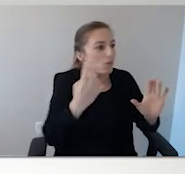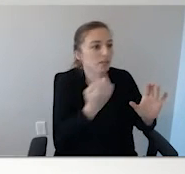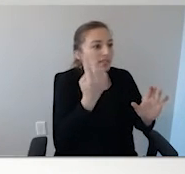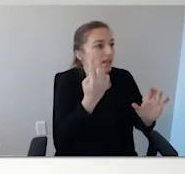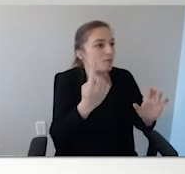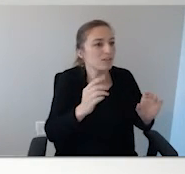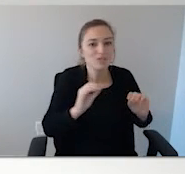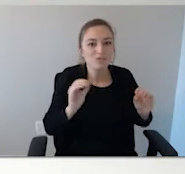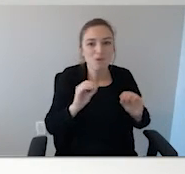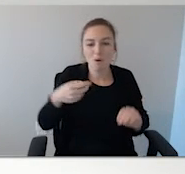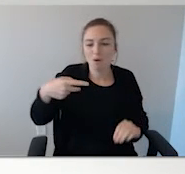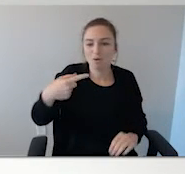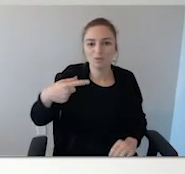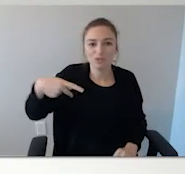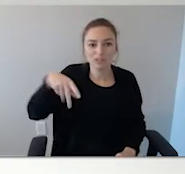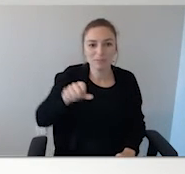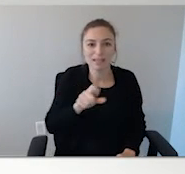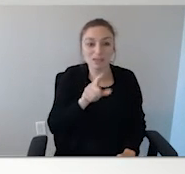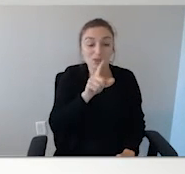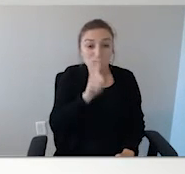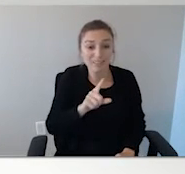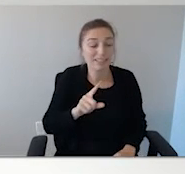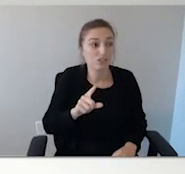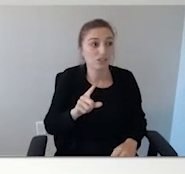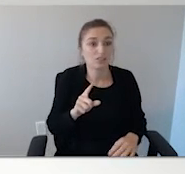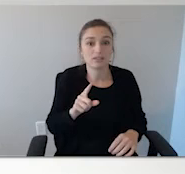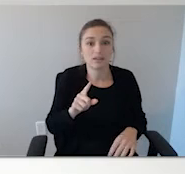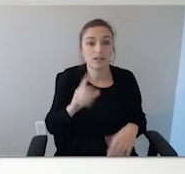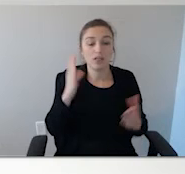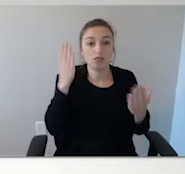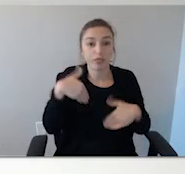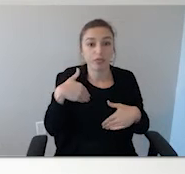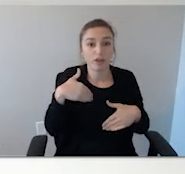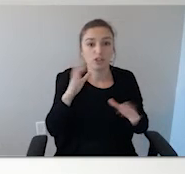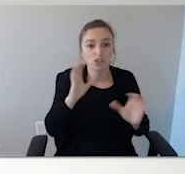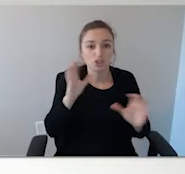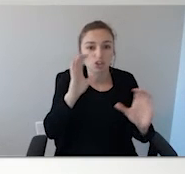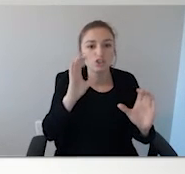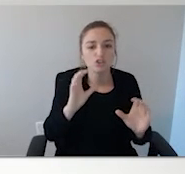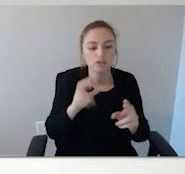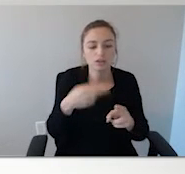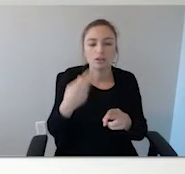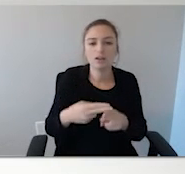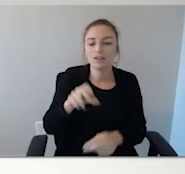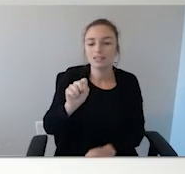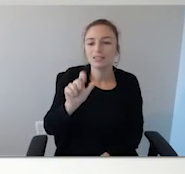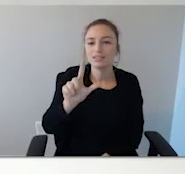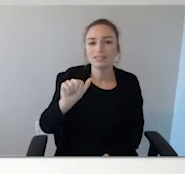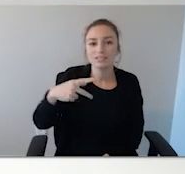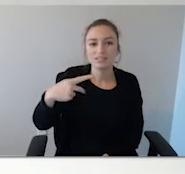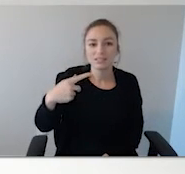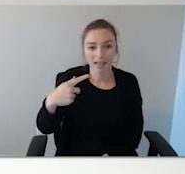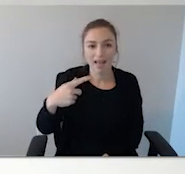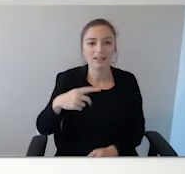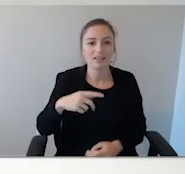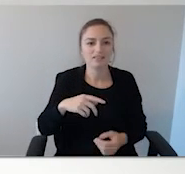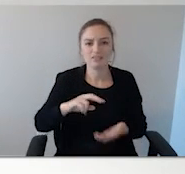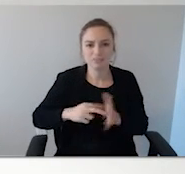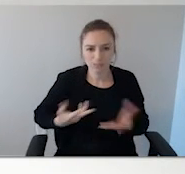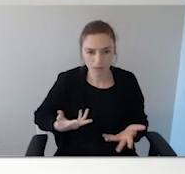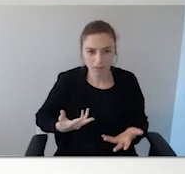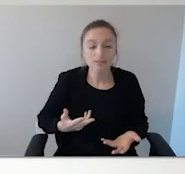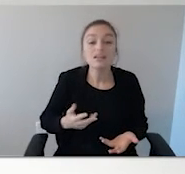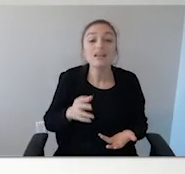you, you are actually doing a swag search. And people say, well, what's a swag? I said, it's a scientific wild ass guess. Before